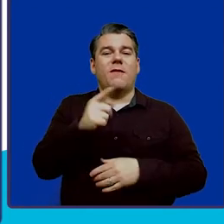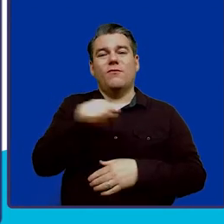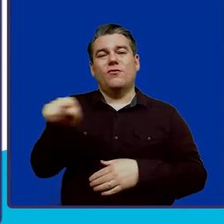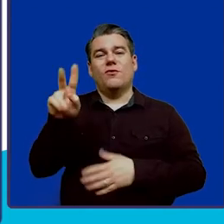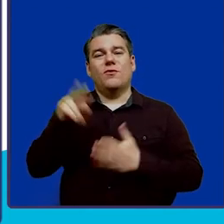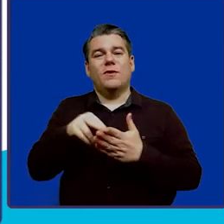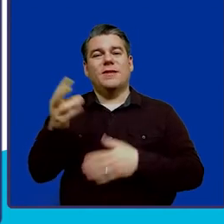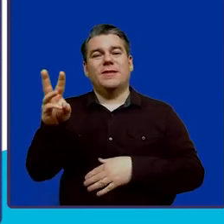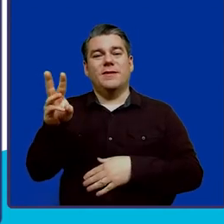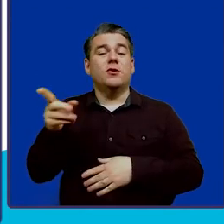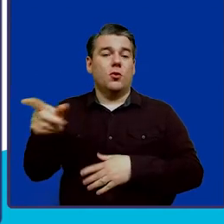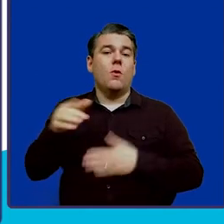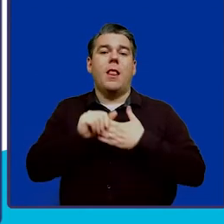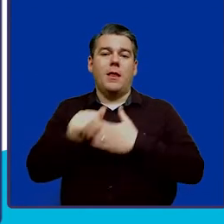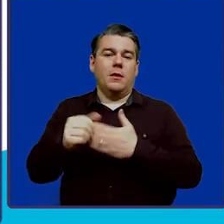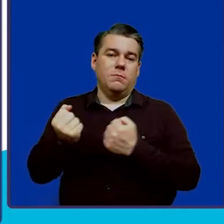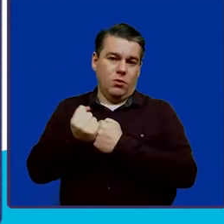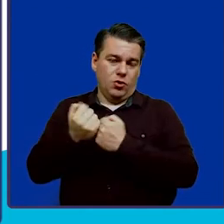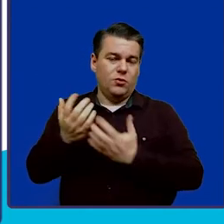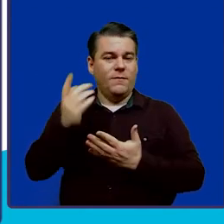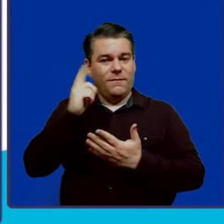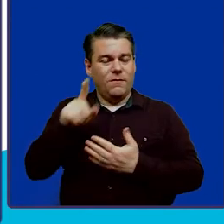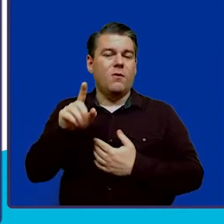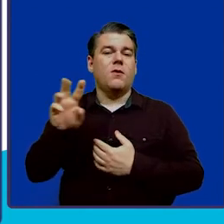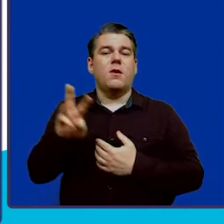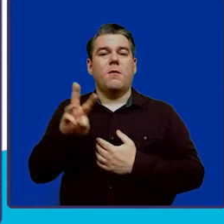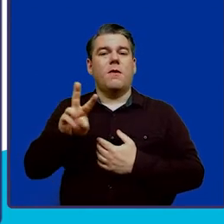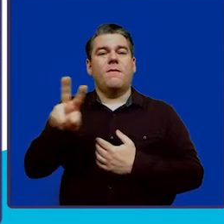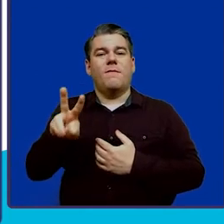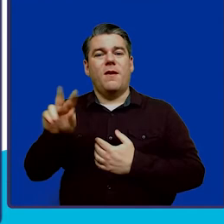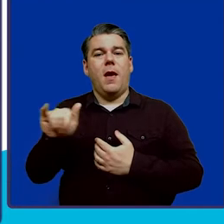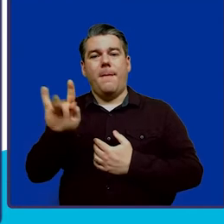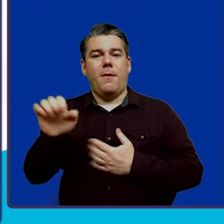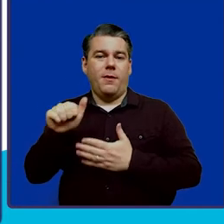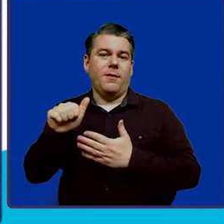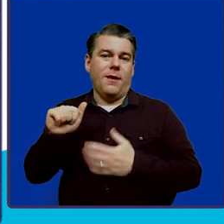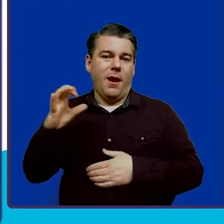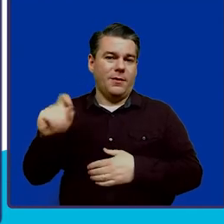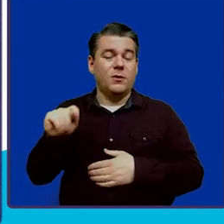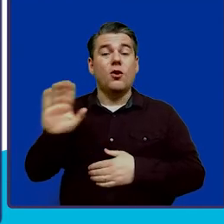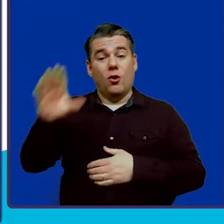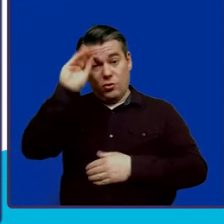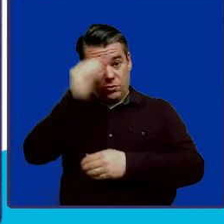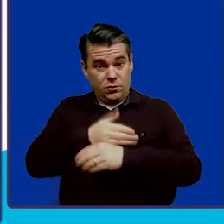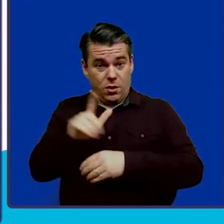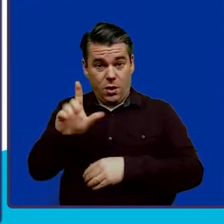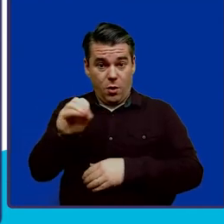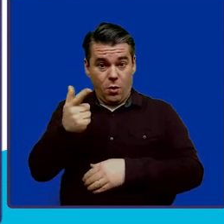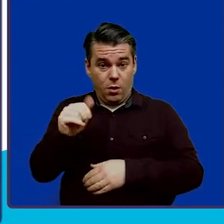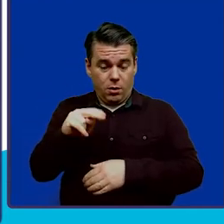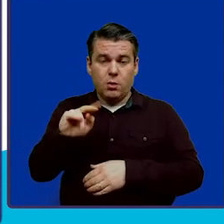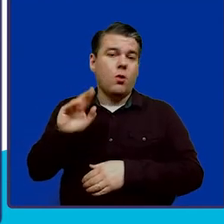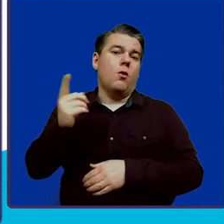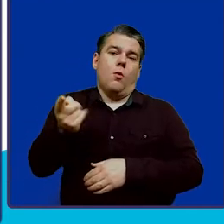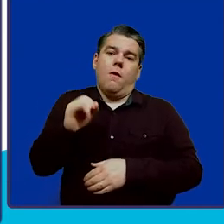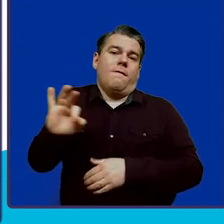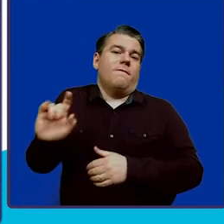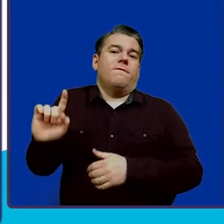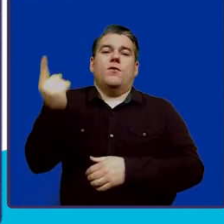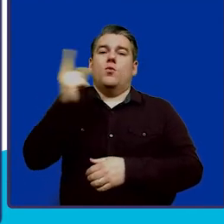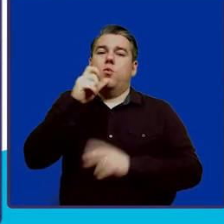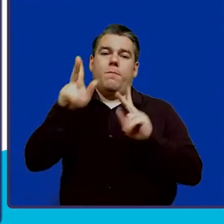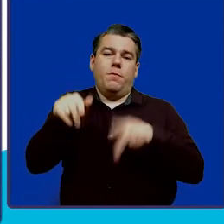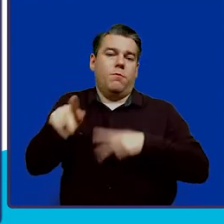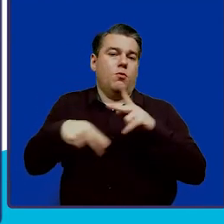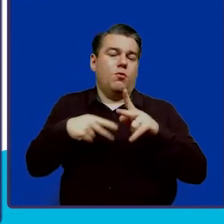and was the lead sponsor for the WB-ABLE Act. Denise's son Logan was one of the first individuals in West